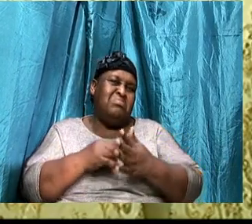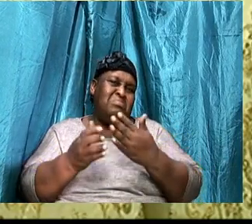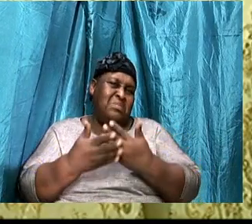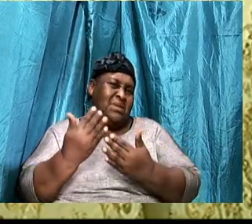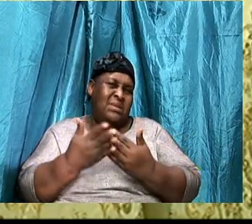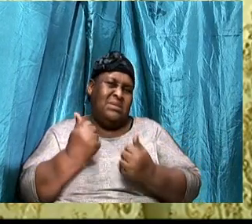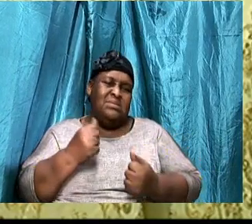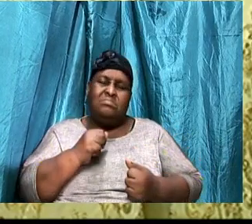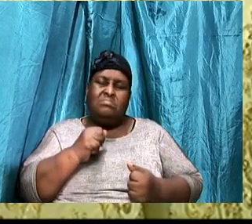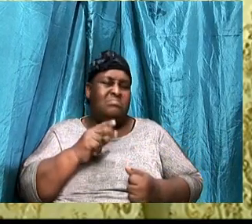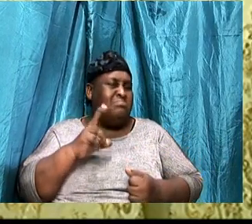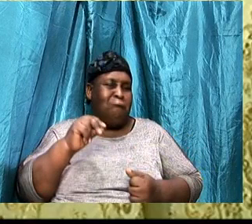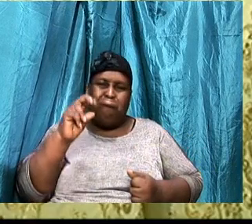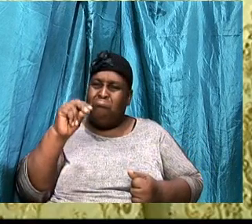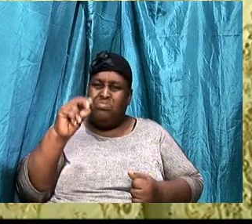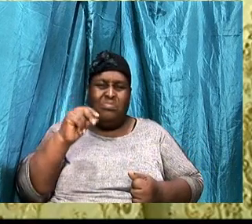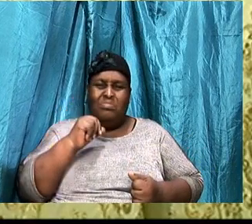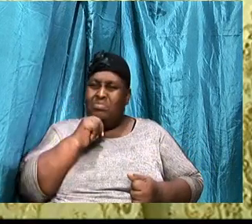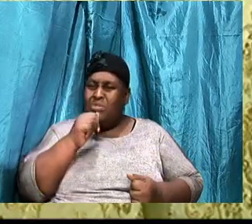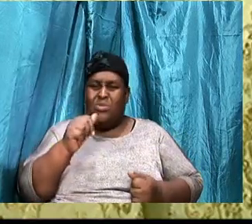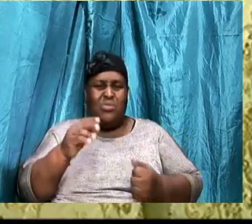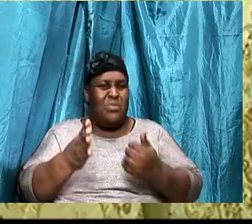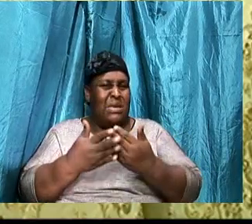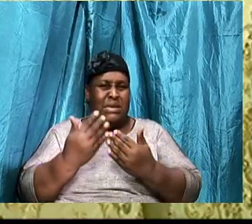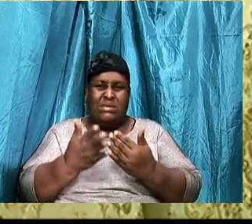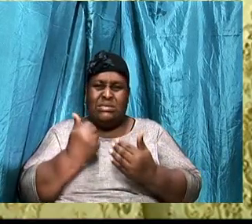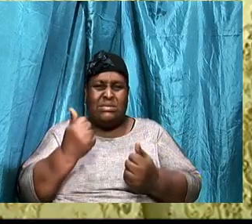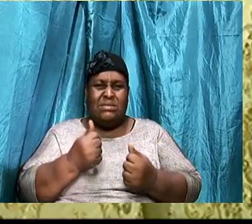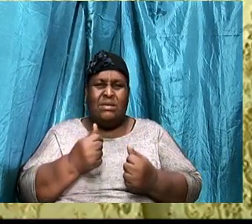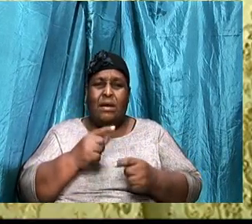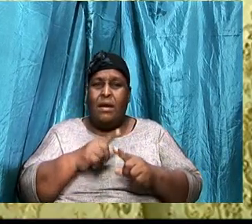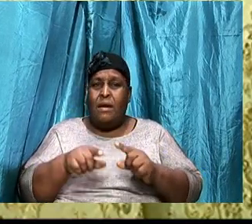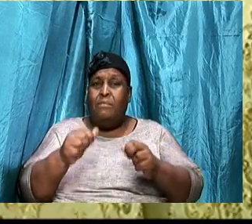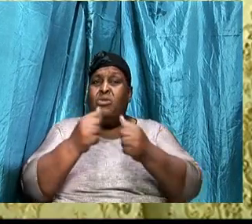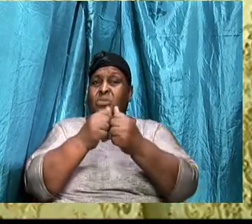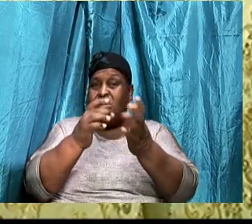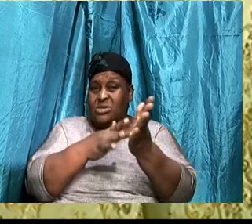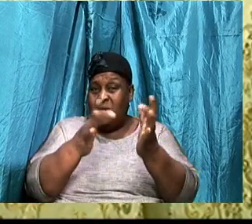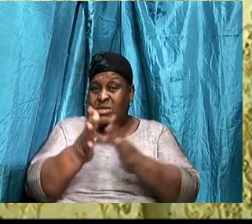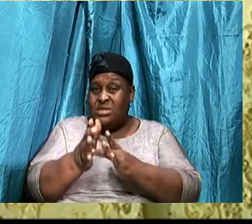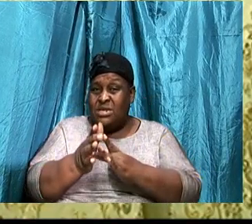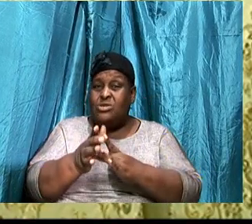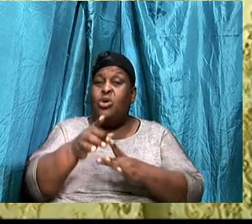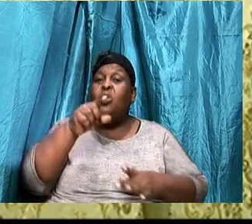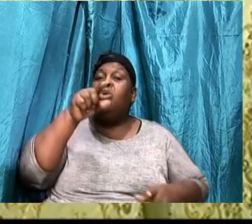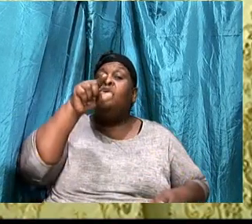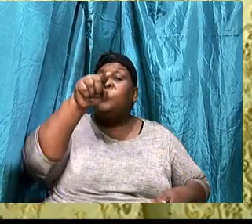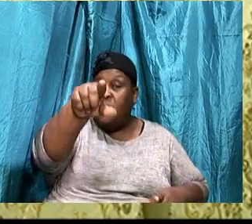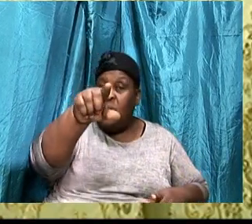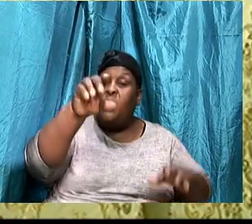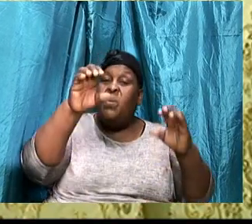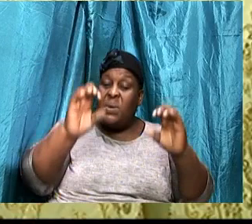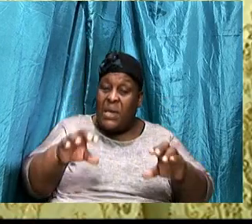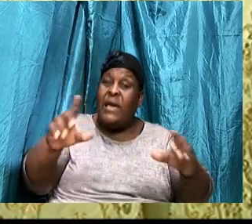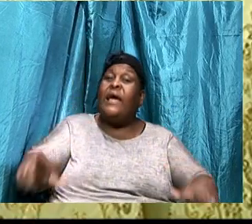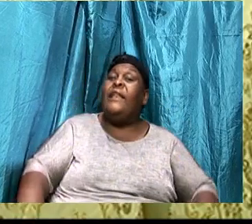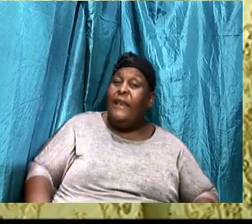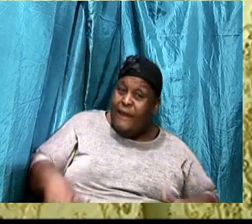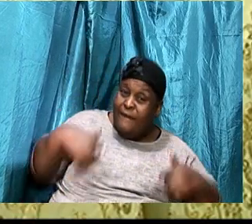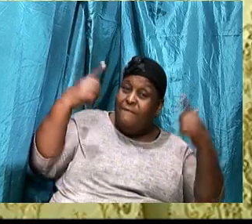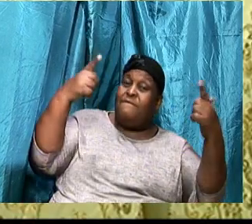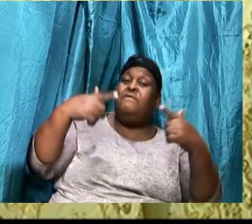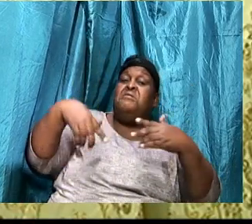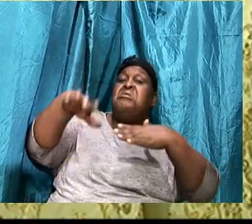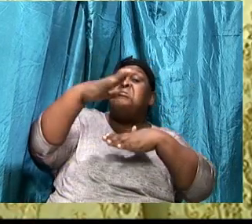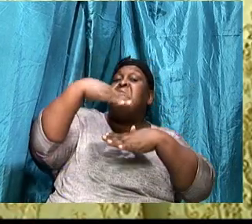But with Christ in the vessel, you can make it. With Christ in the vessel, you can live above the things